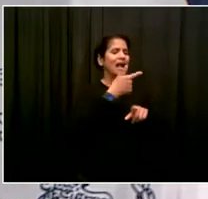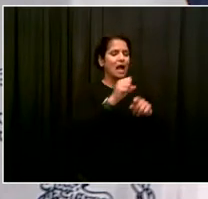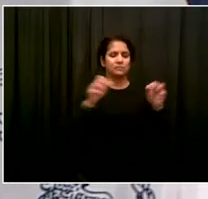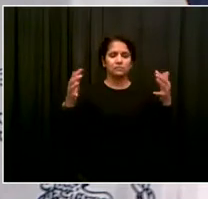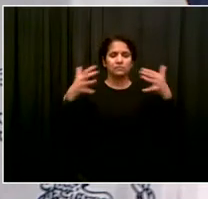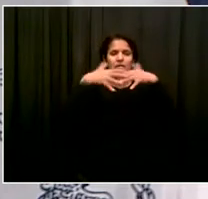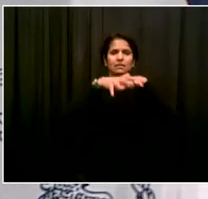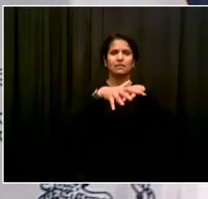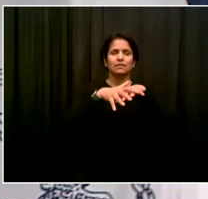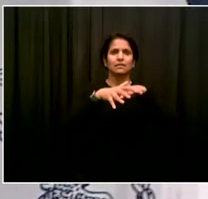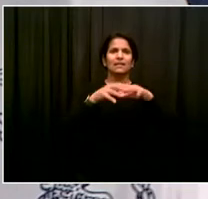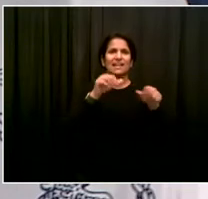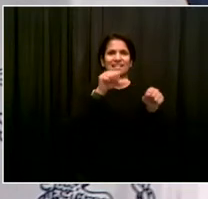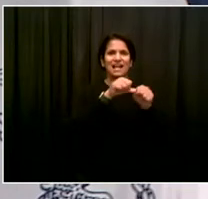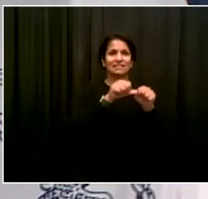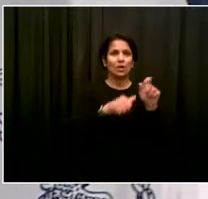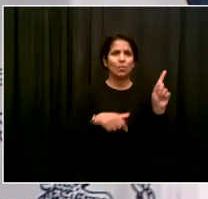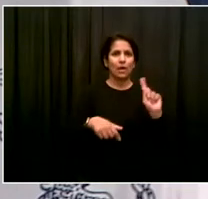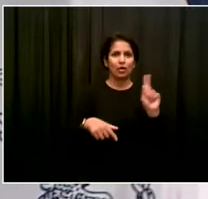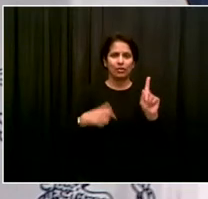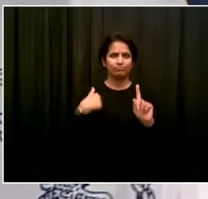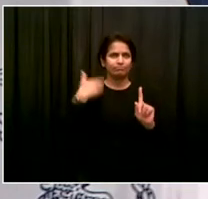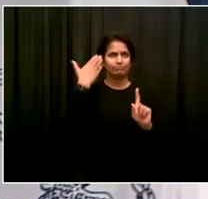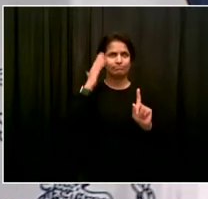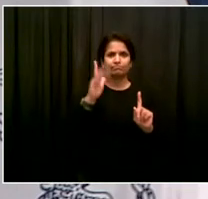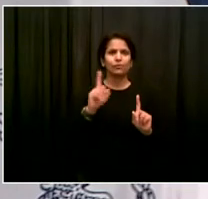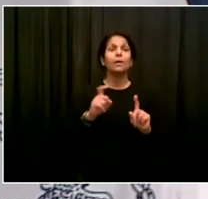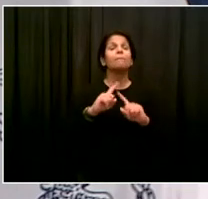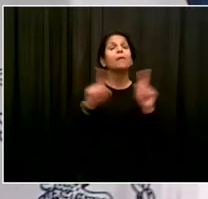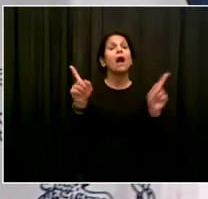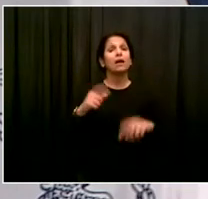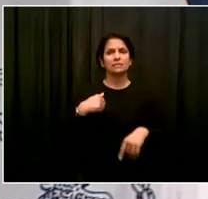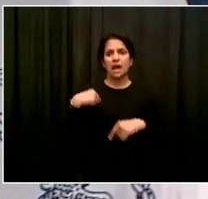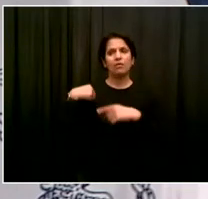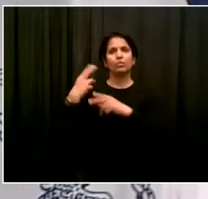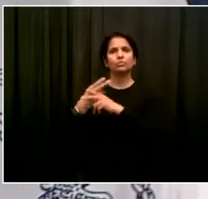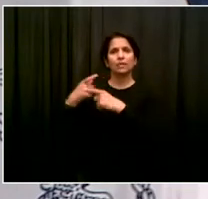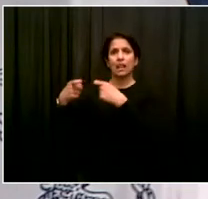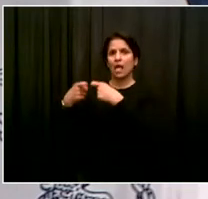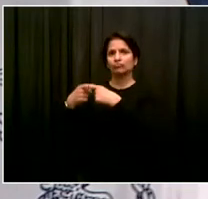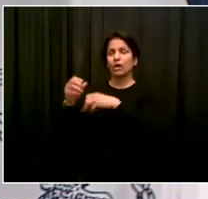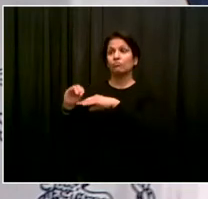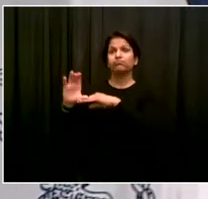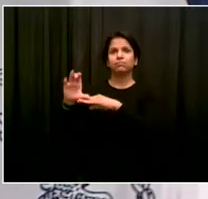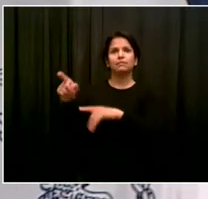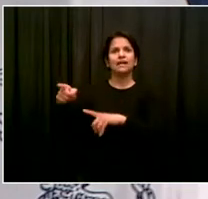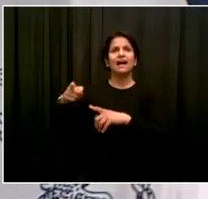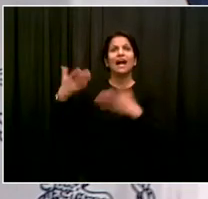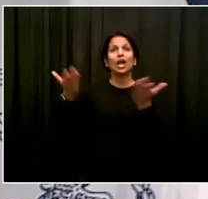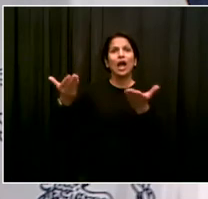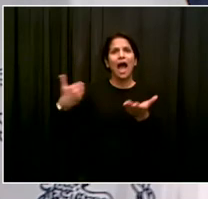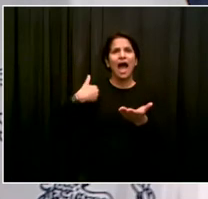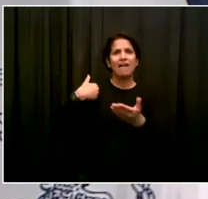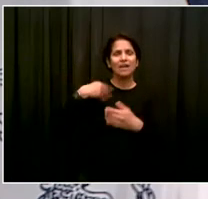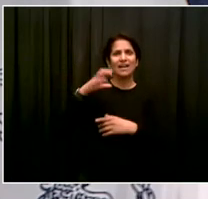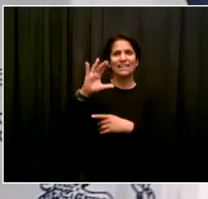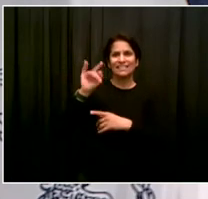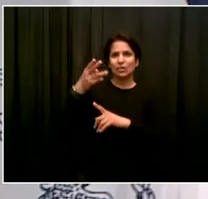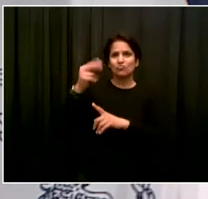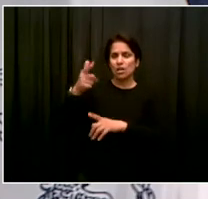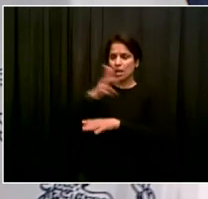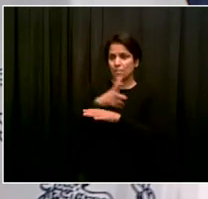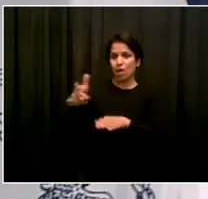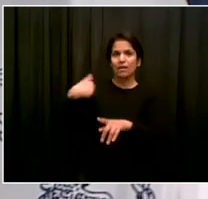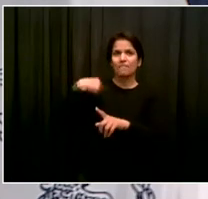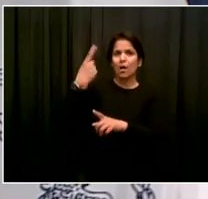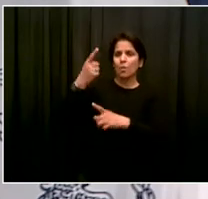in the city hall parking lot. And again, you're going to see more and more of the city fleet go electric. So we're moving away